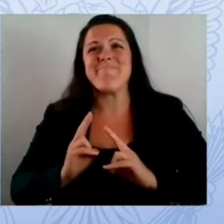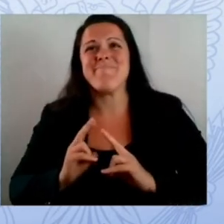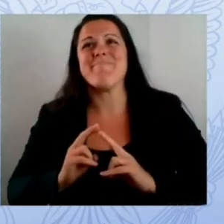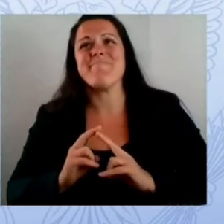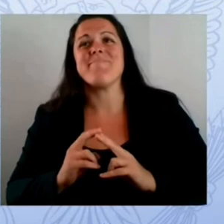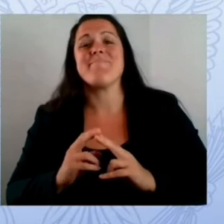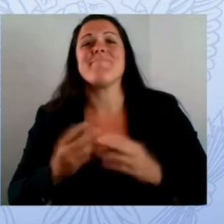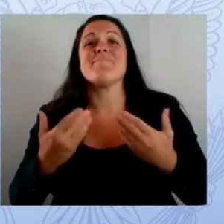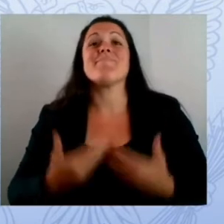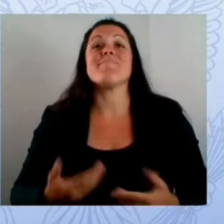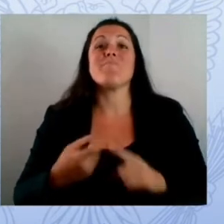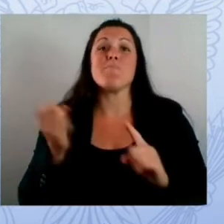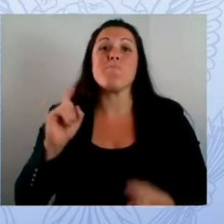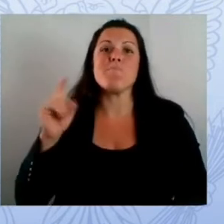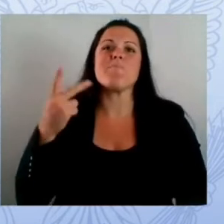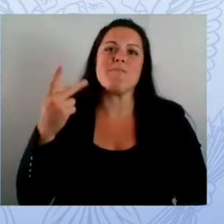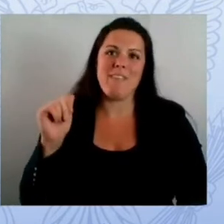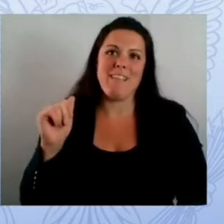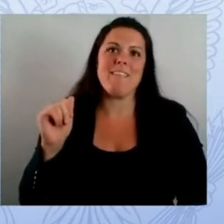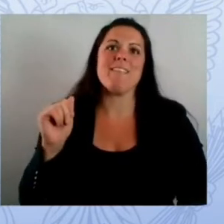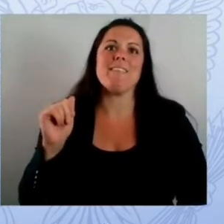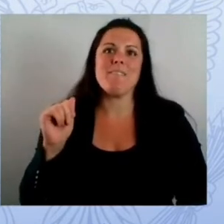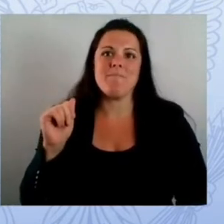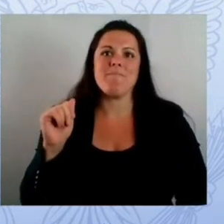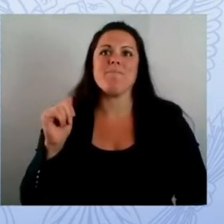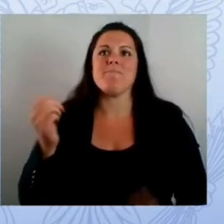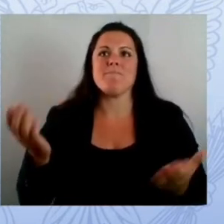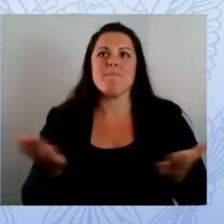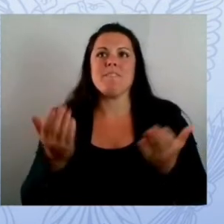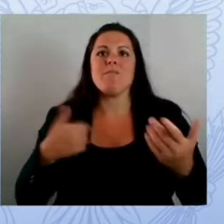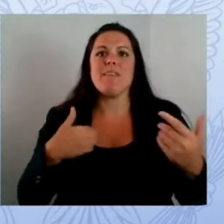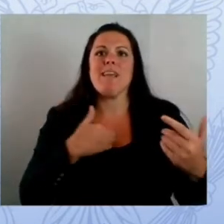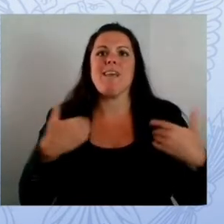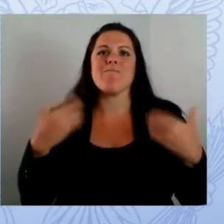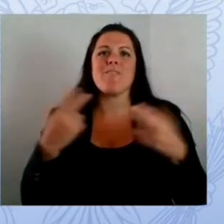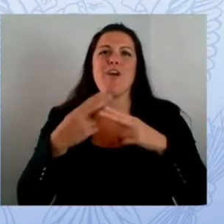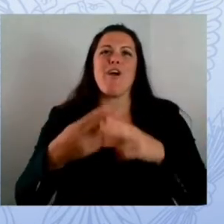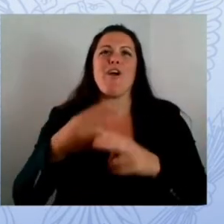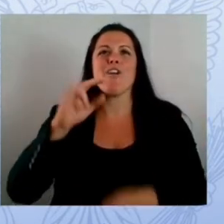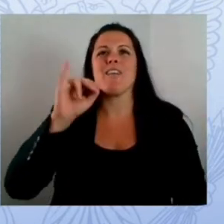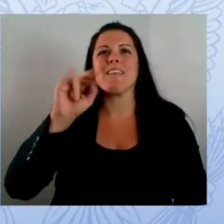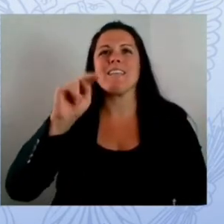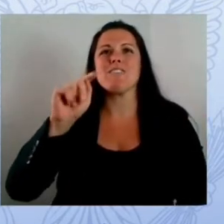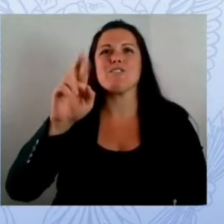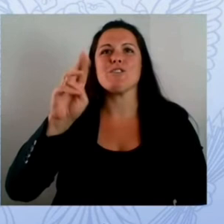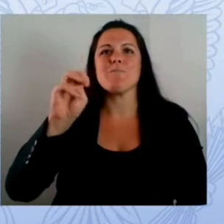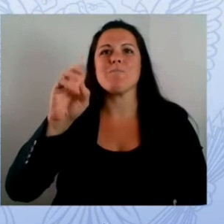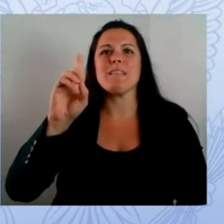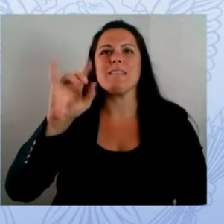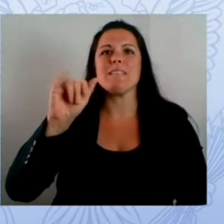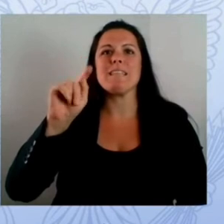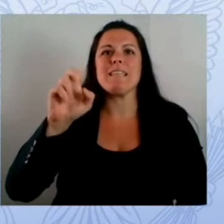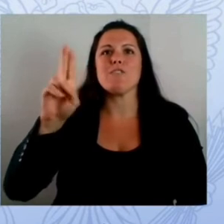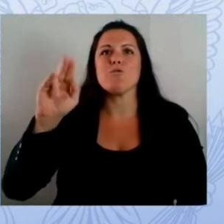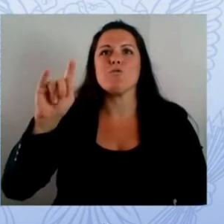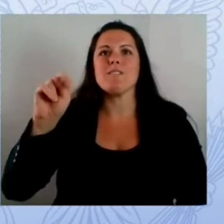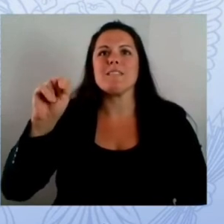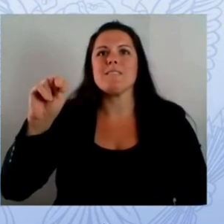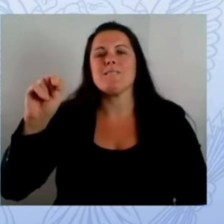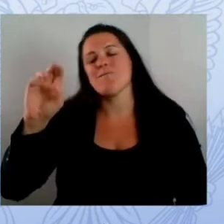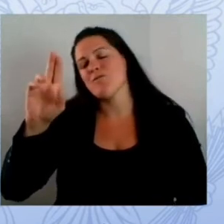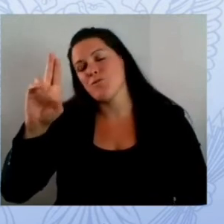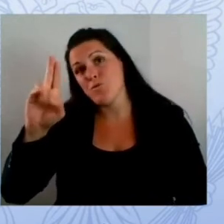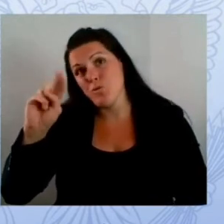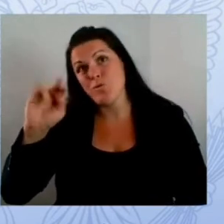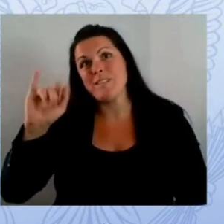don't know what an intermediate unit is it's an educational service agency in pennsylvania we like to be a little bit different and call it something a little bit different but